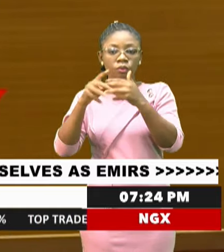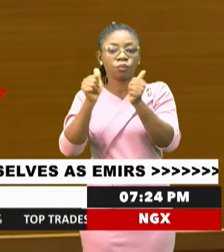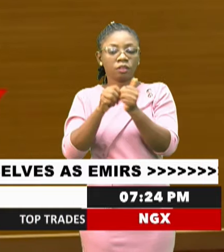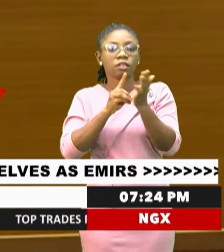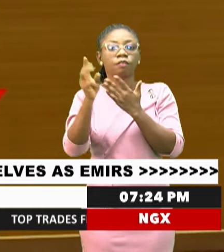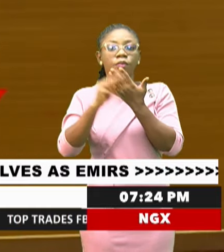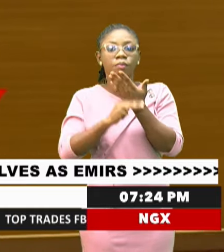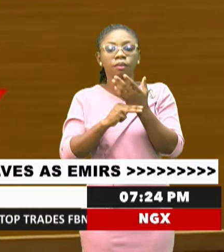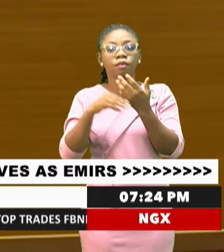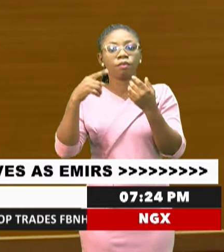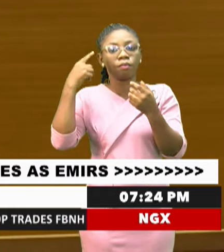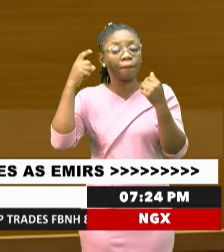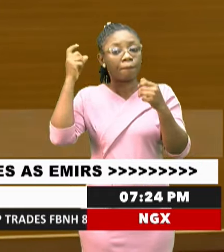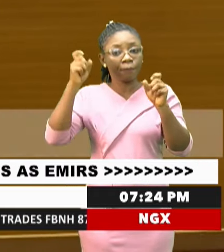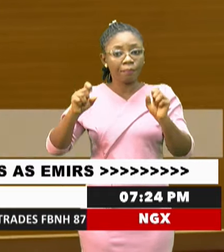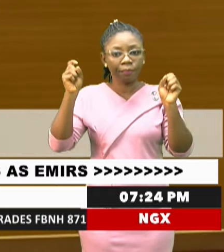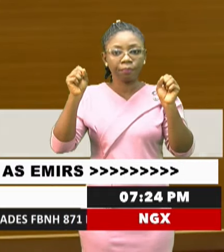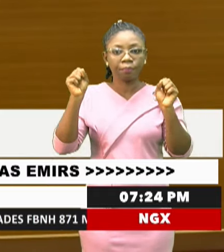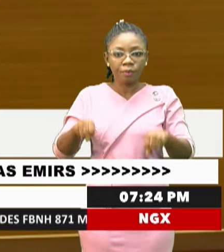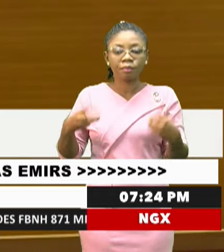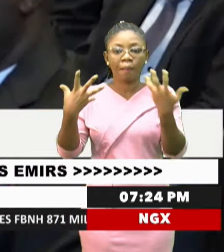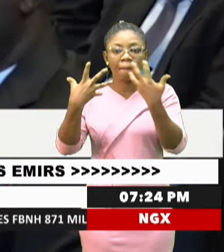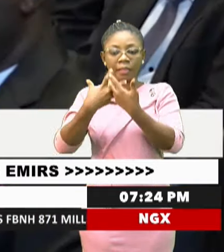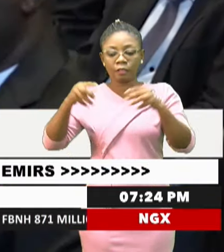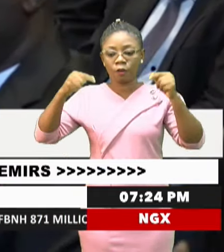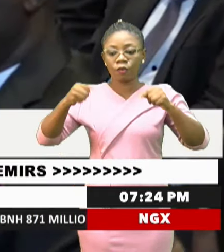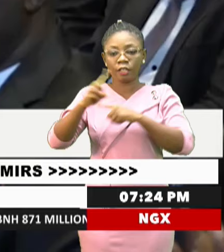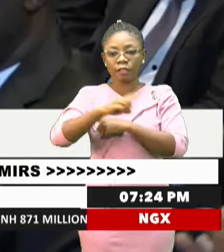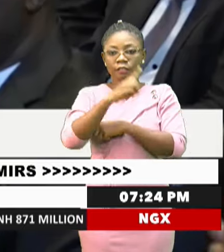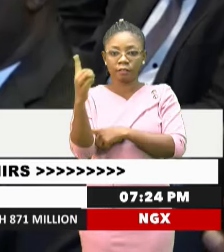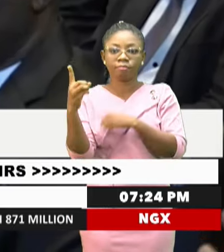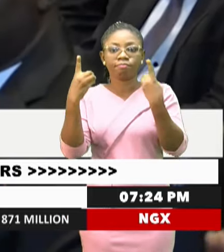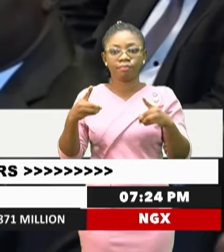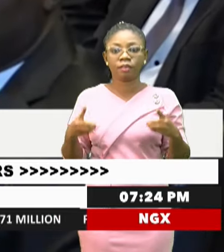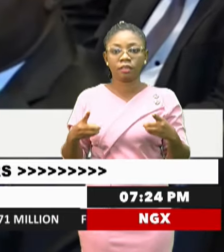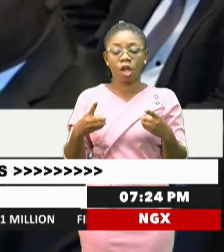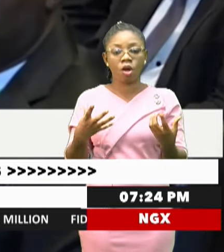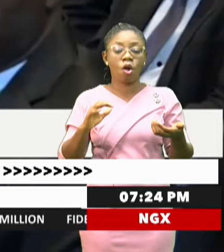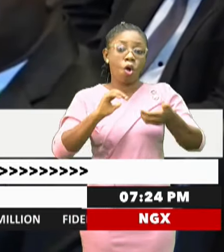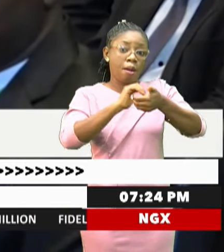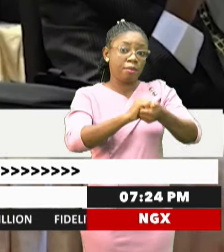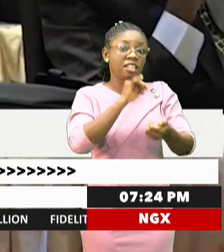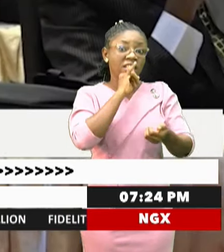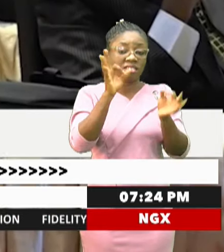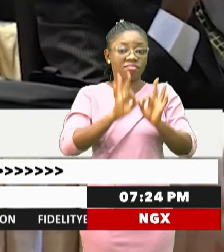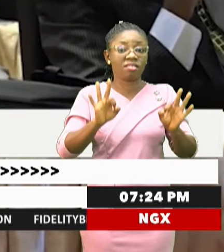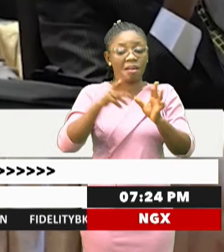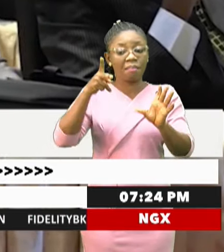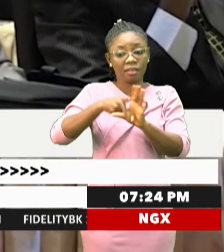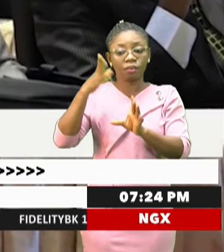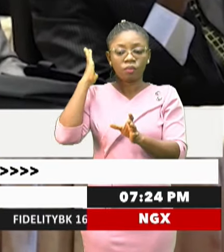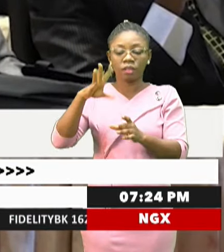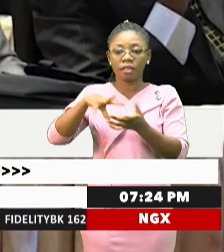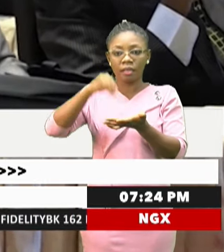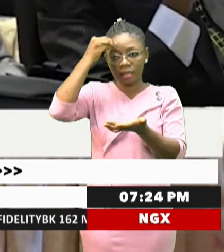in order to meet with the modern-day realities. Since cooperation is key, participants will learn more on ways to lighten the